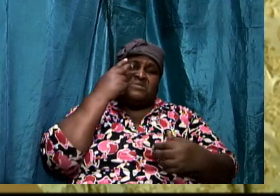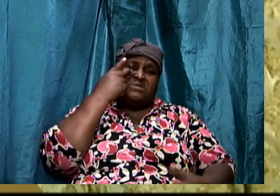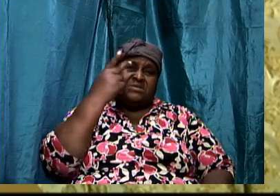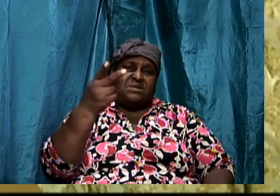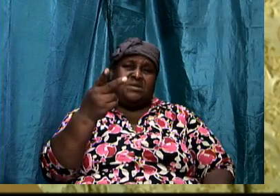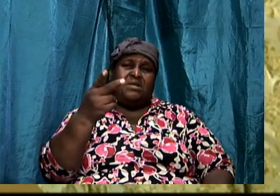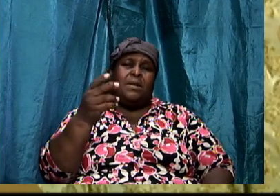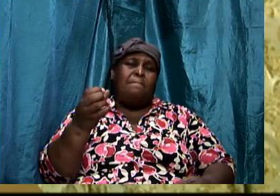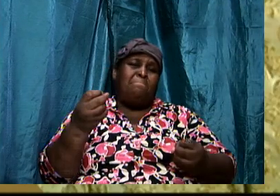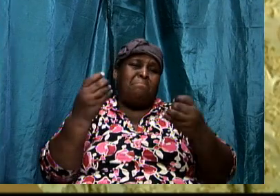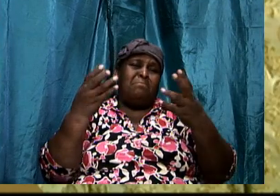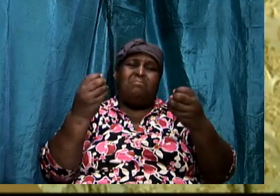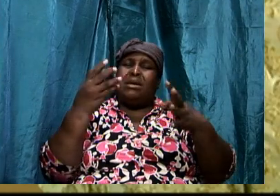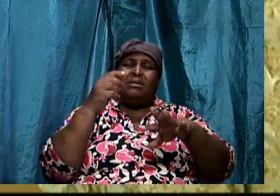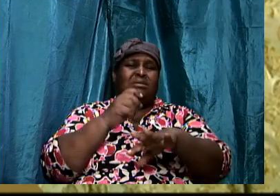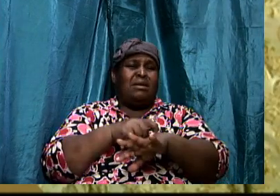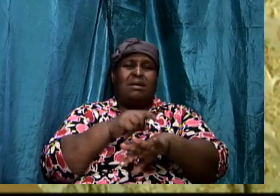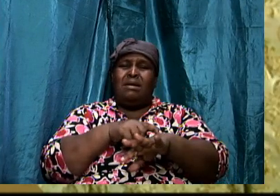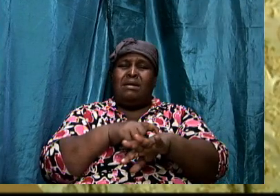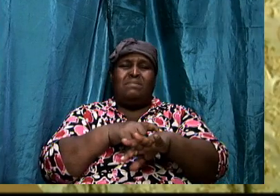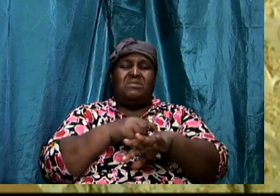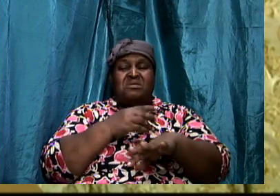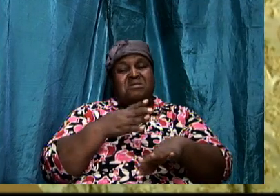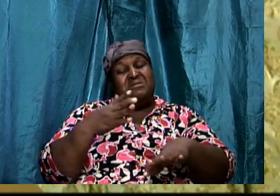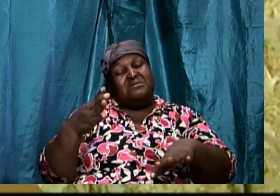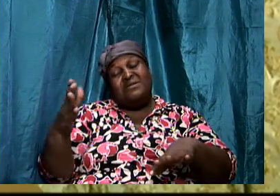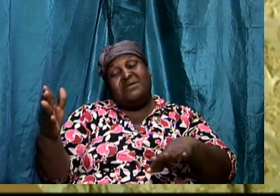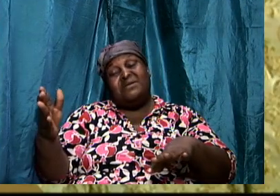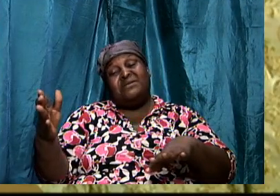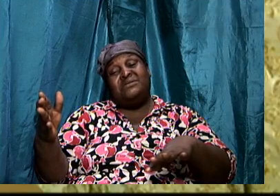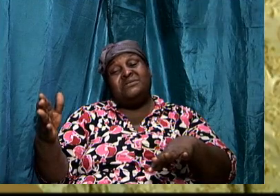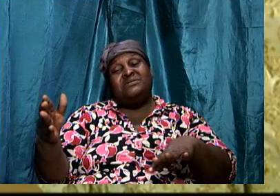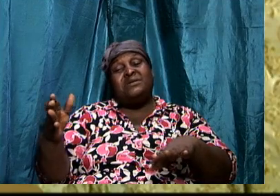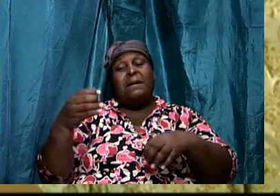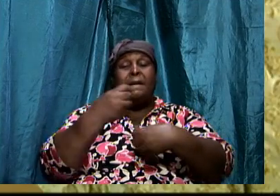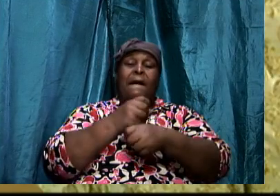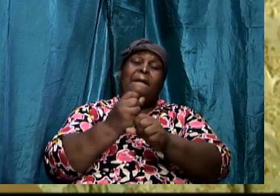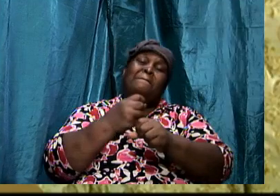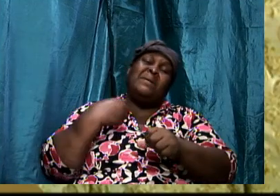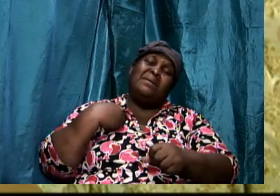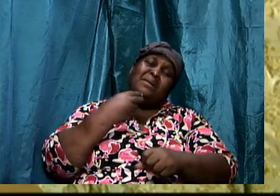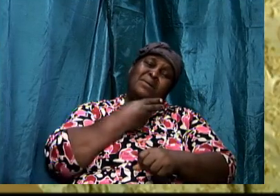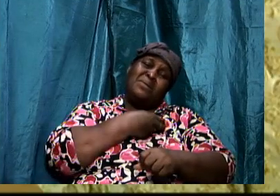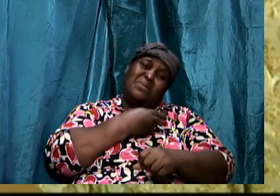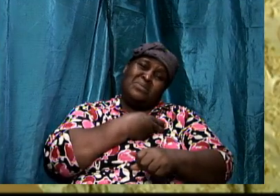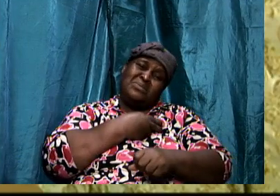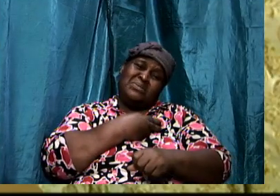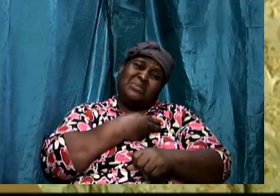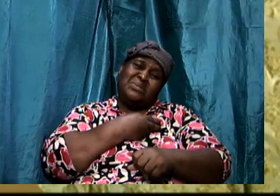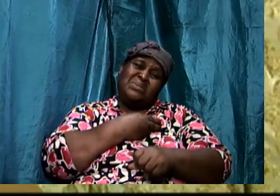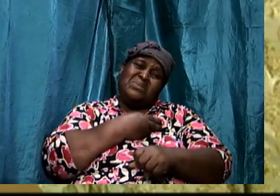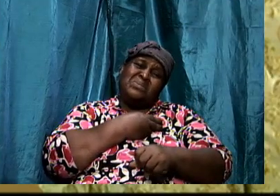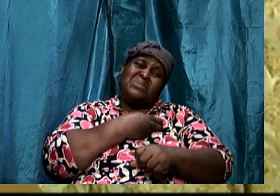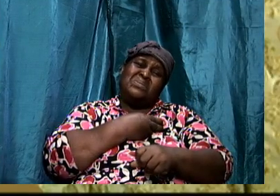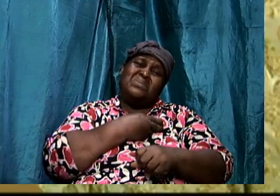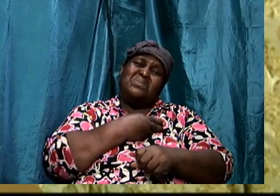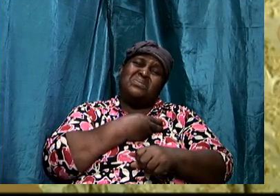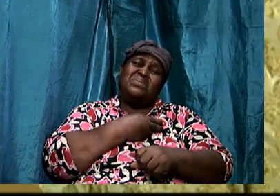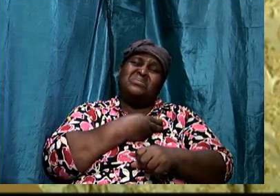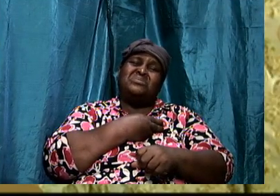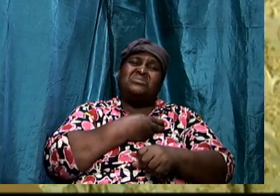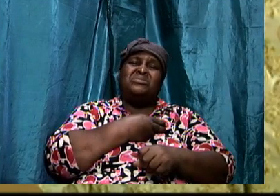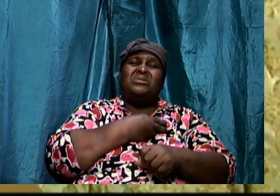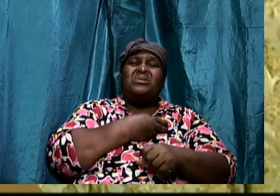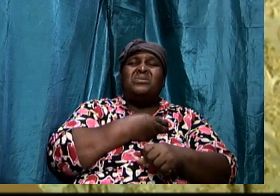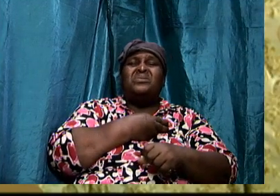many times the things that cause us to be lackluster in our walk, in